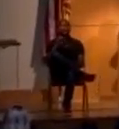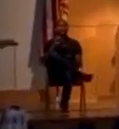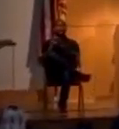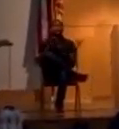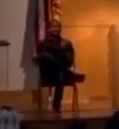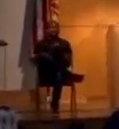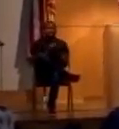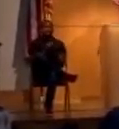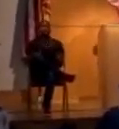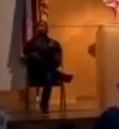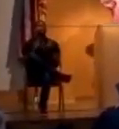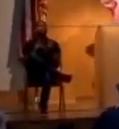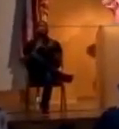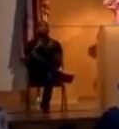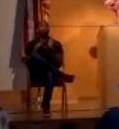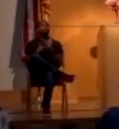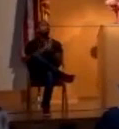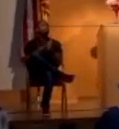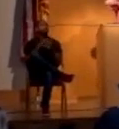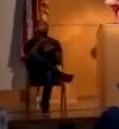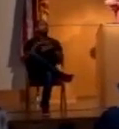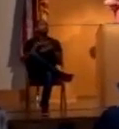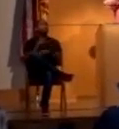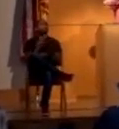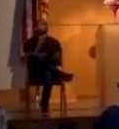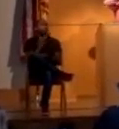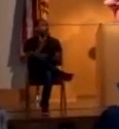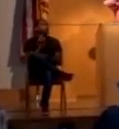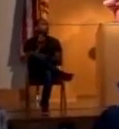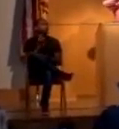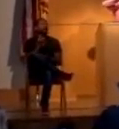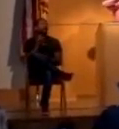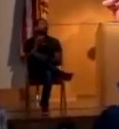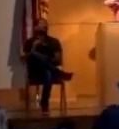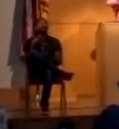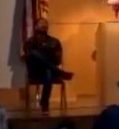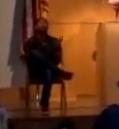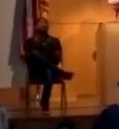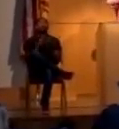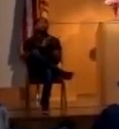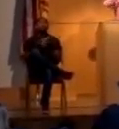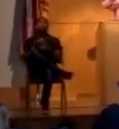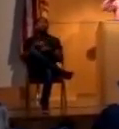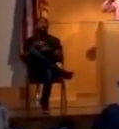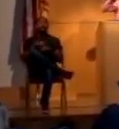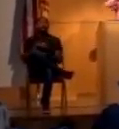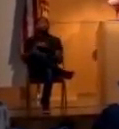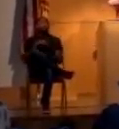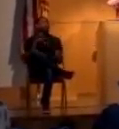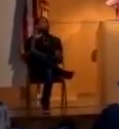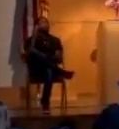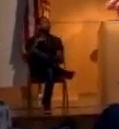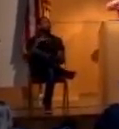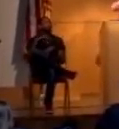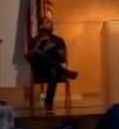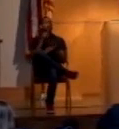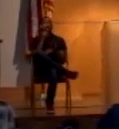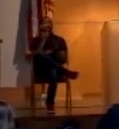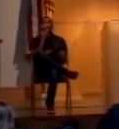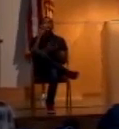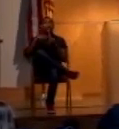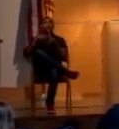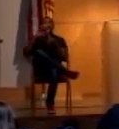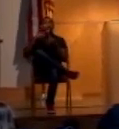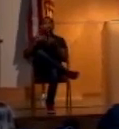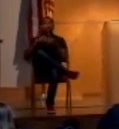plots of the earth warming. And if you have like a small amount of time where the earth doesn't seem to warm much, and then they